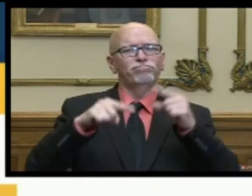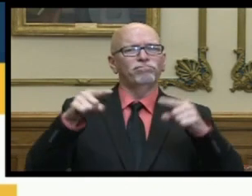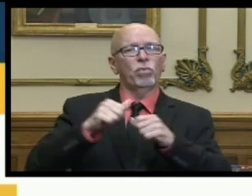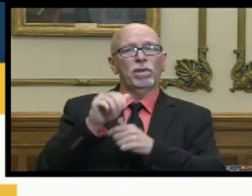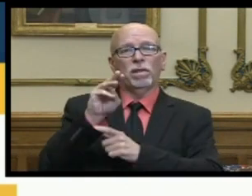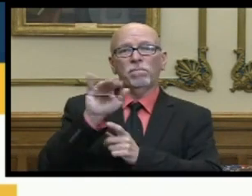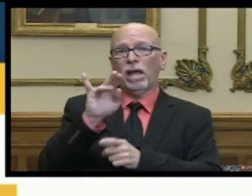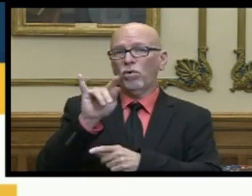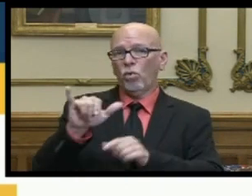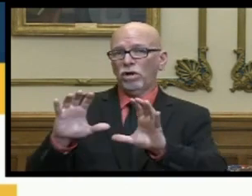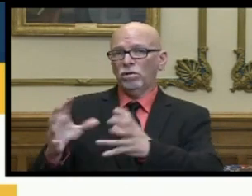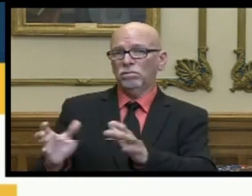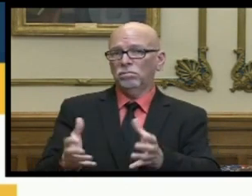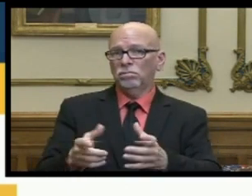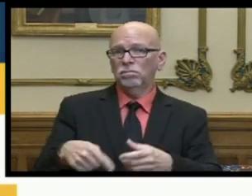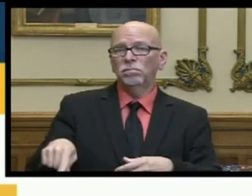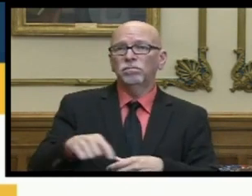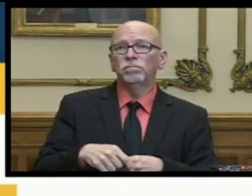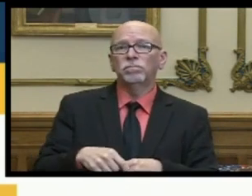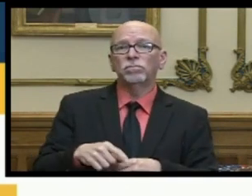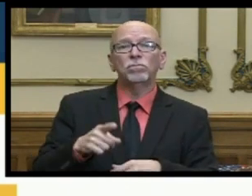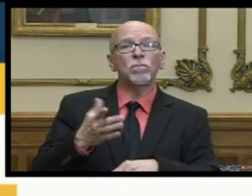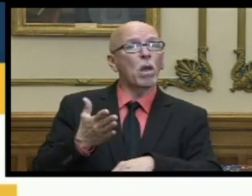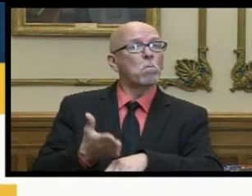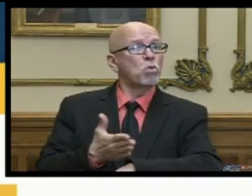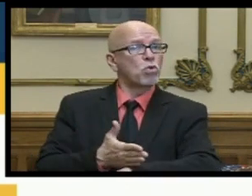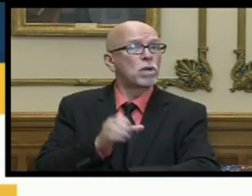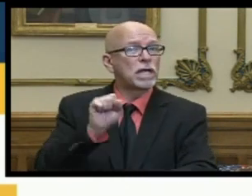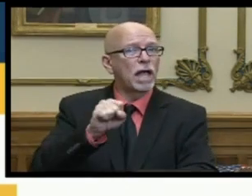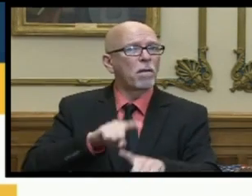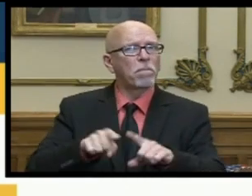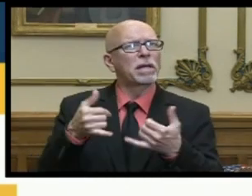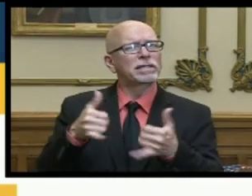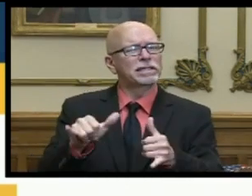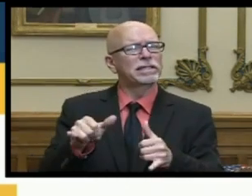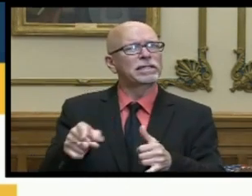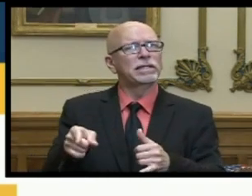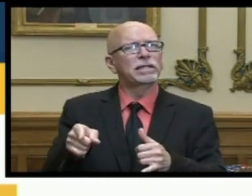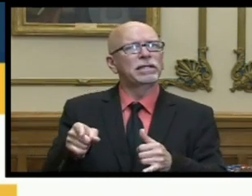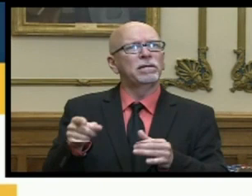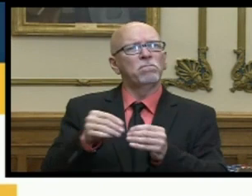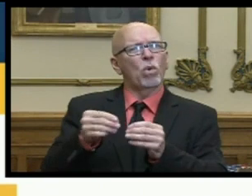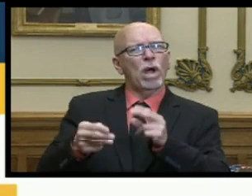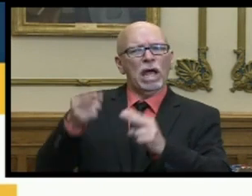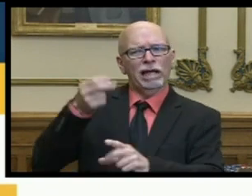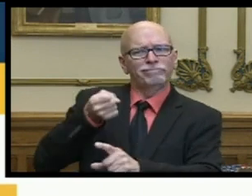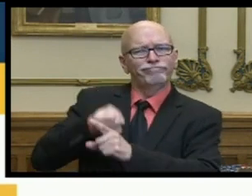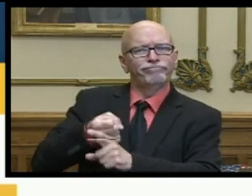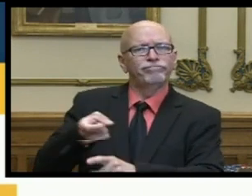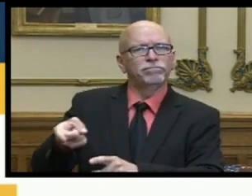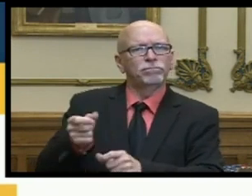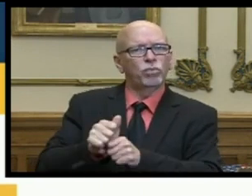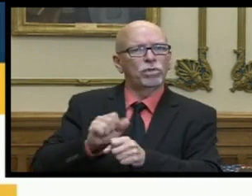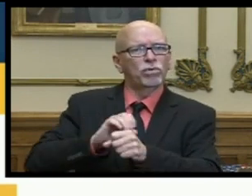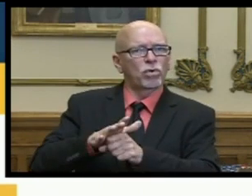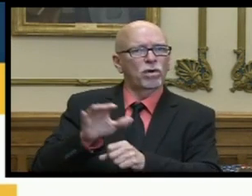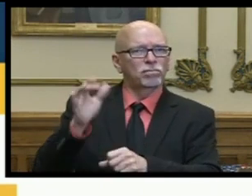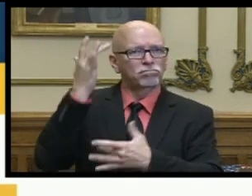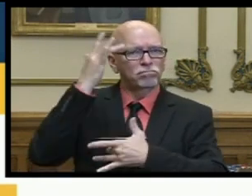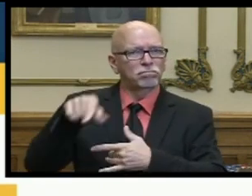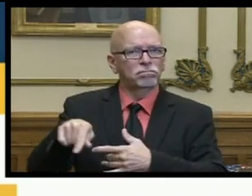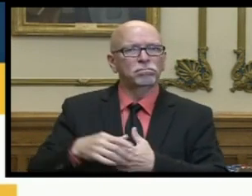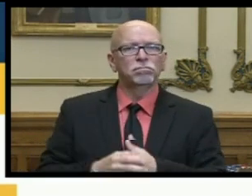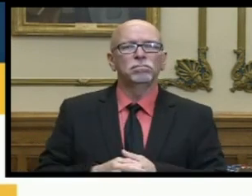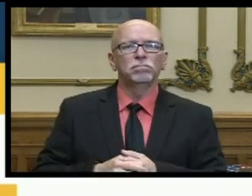minority communities who while improving still show evidence of being hit harder with the current with coronavirus infections